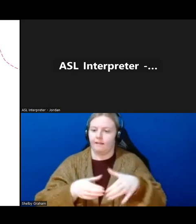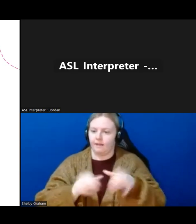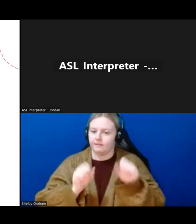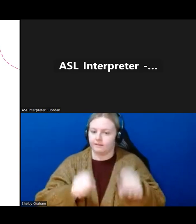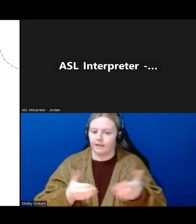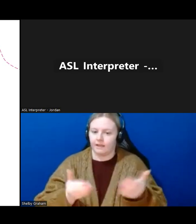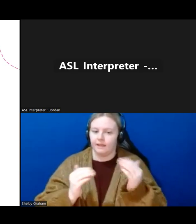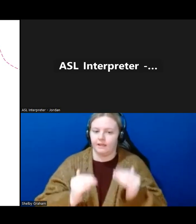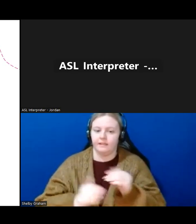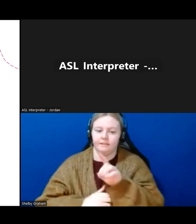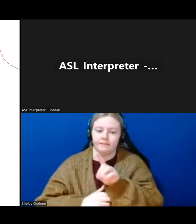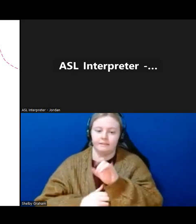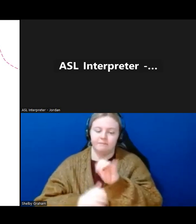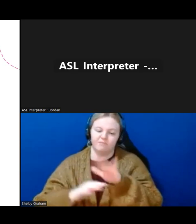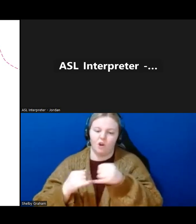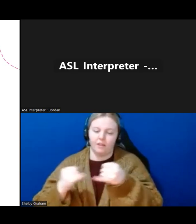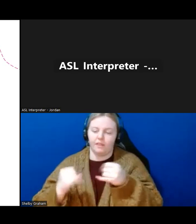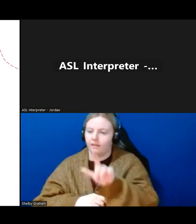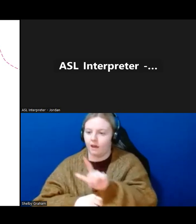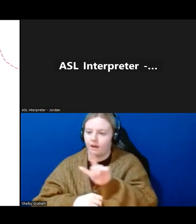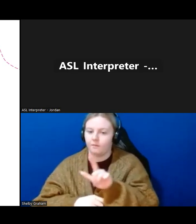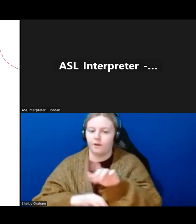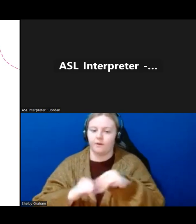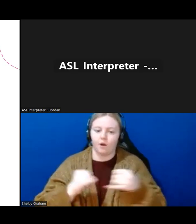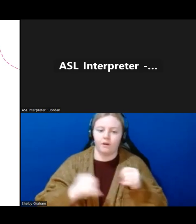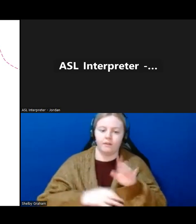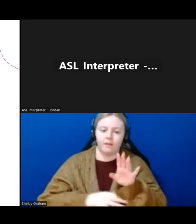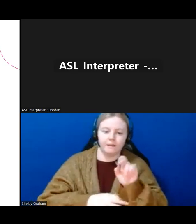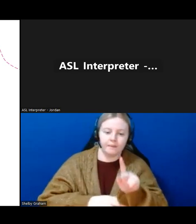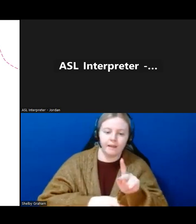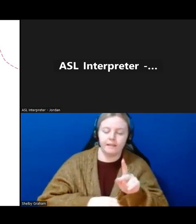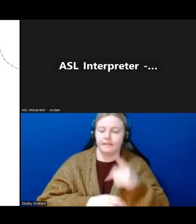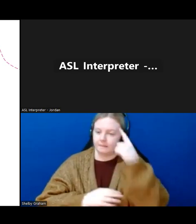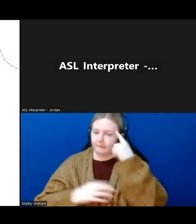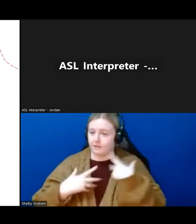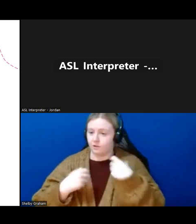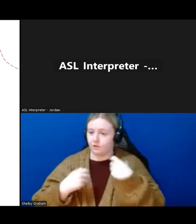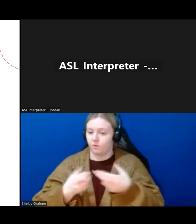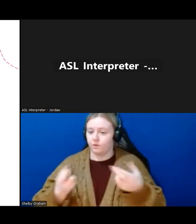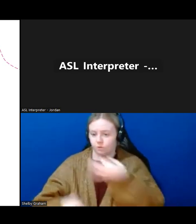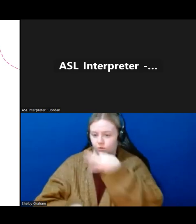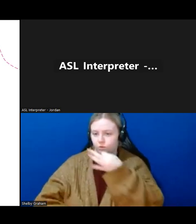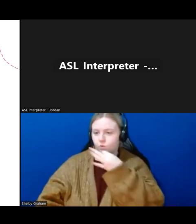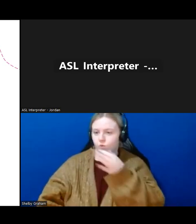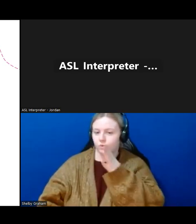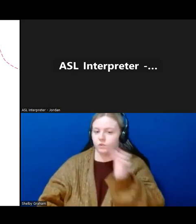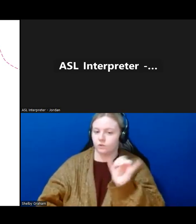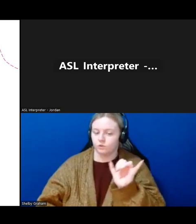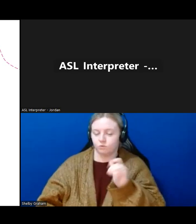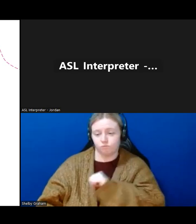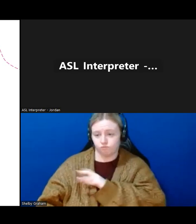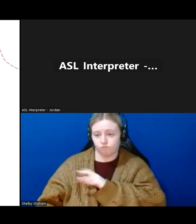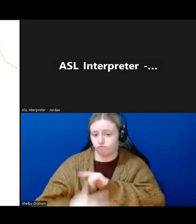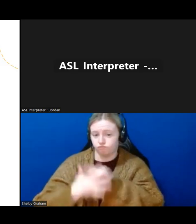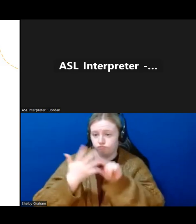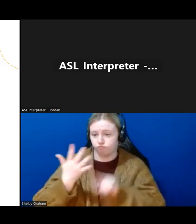library, online banking, we're doing mental health resources soon, so lots of cool stuff to take a look into